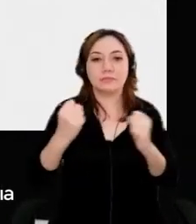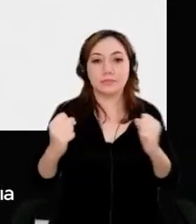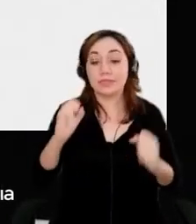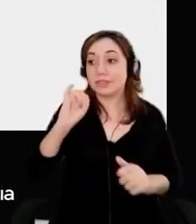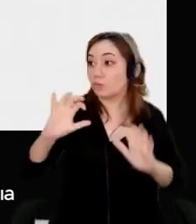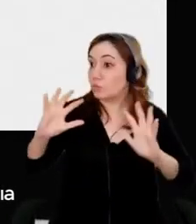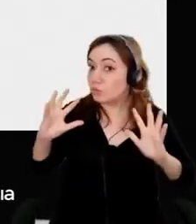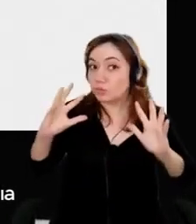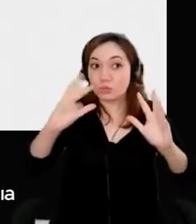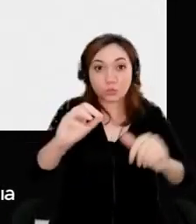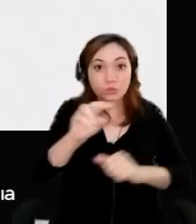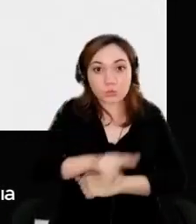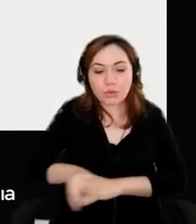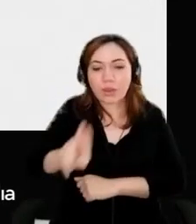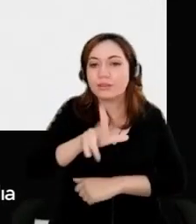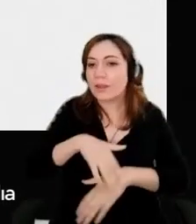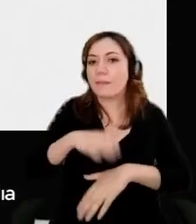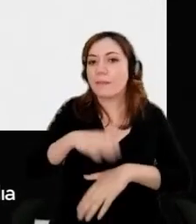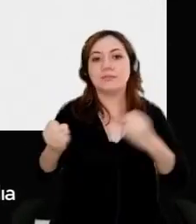much easier to sell it.